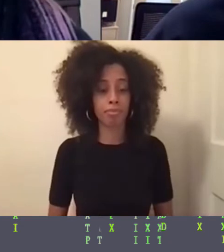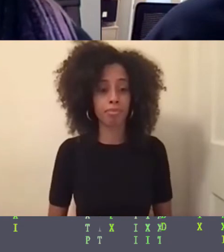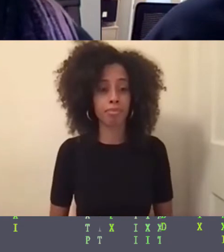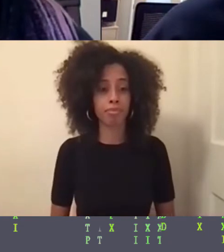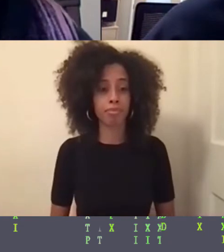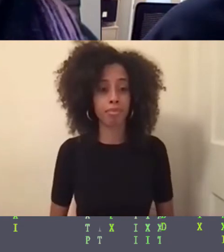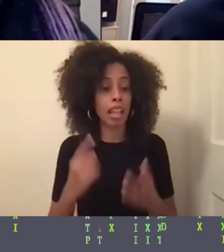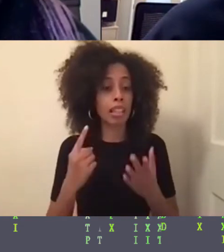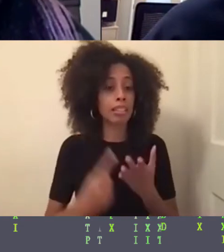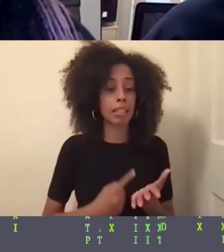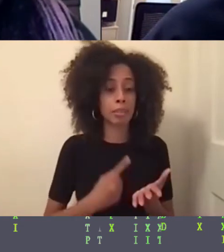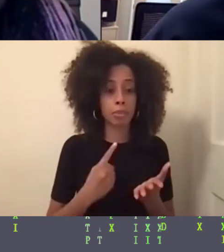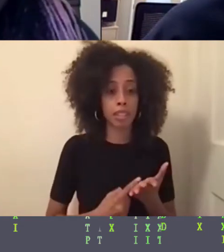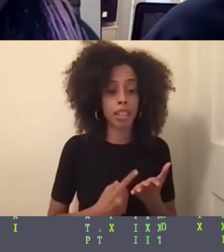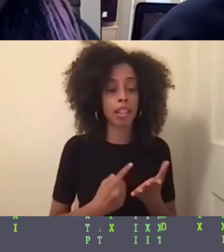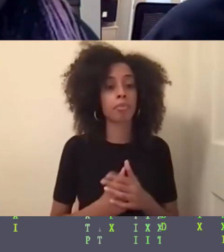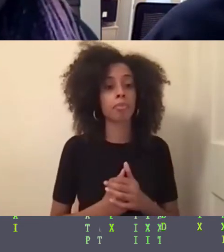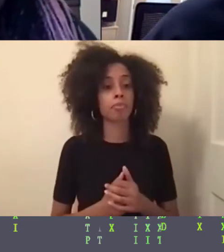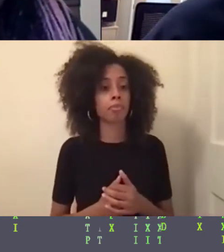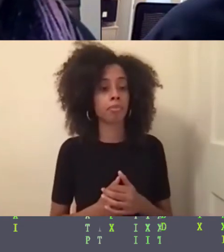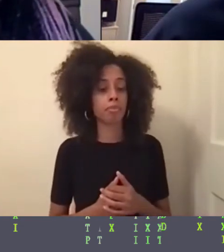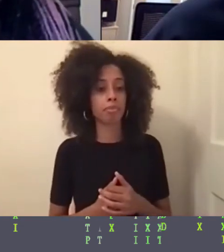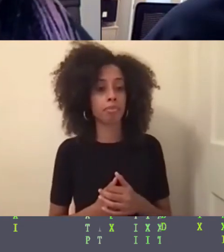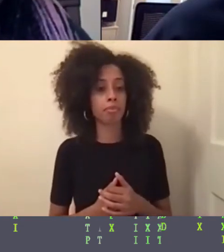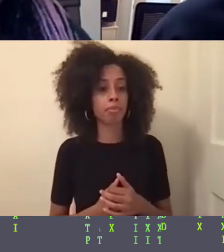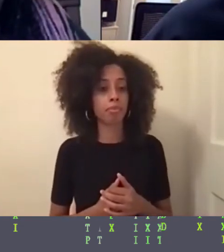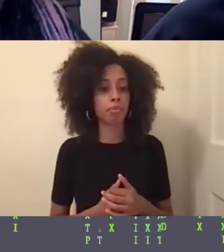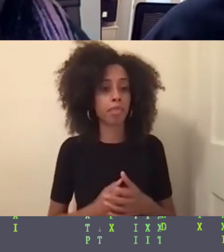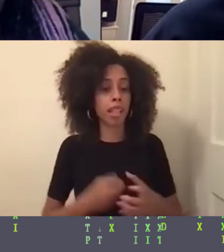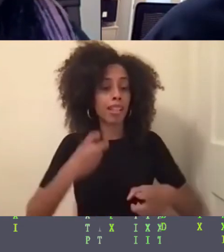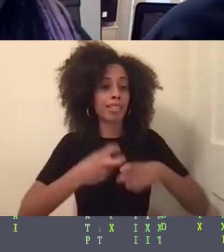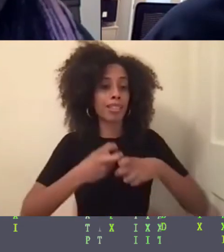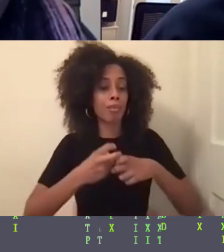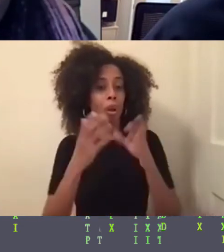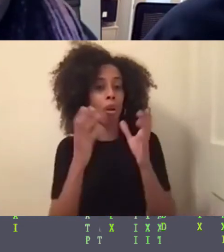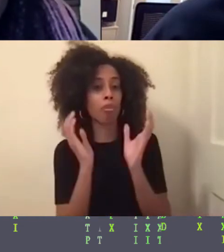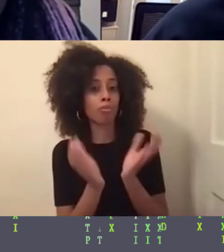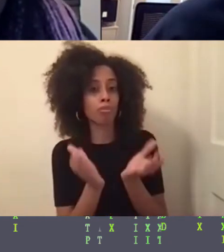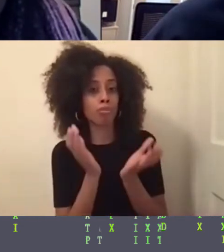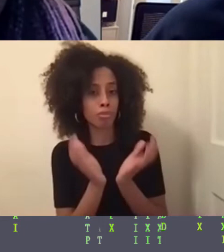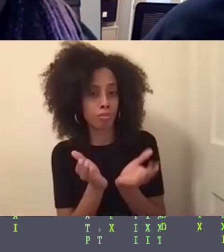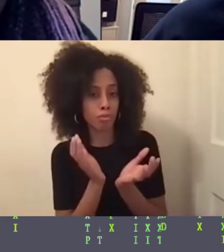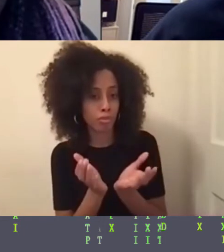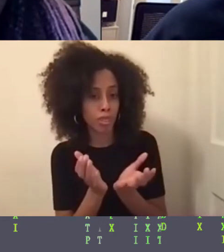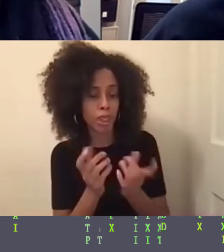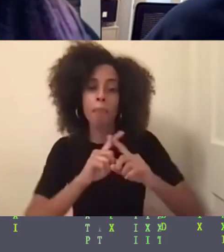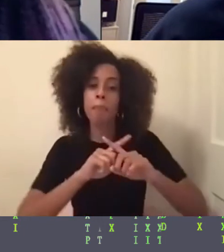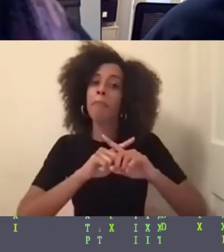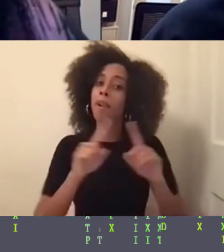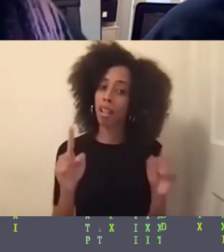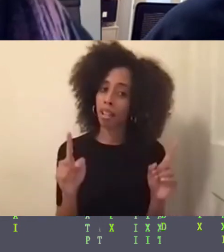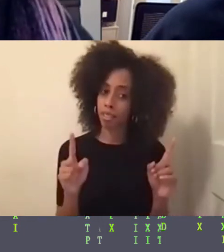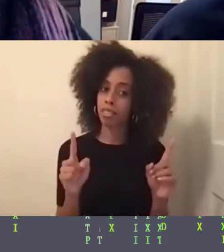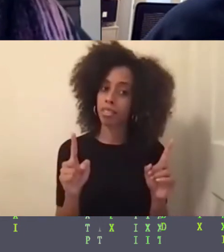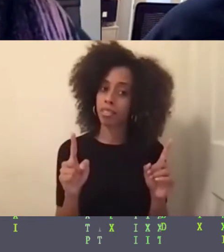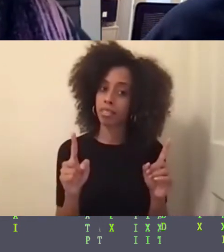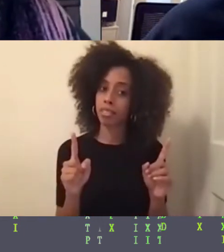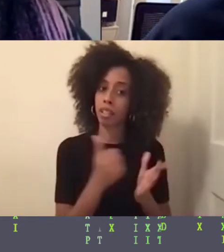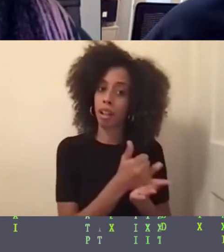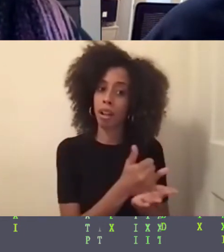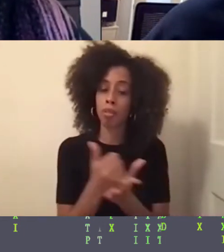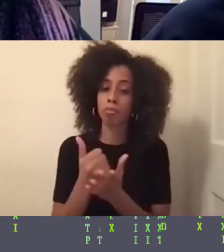sometimes it's, it's, it's those difficult conversations, but they help all of us grow.